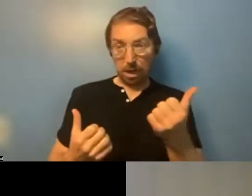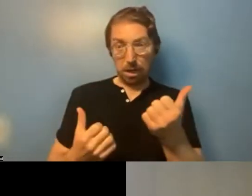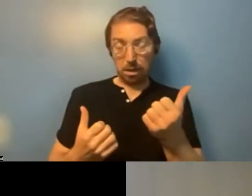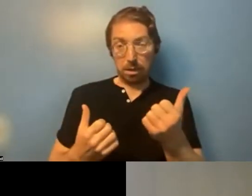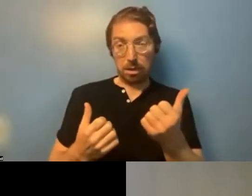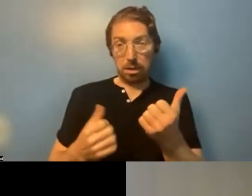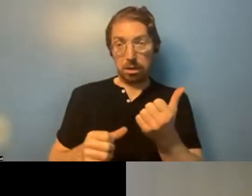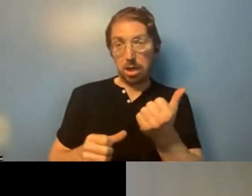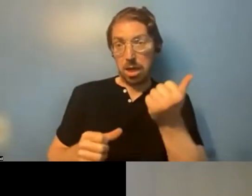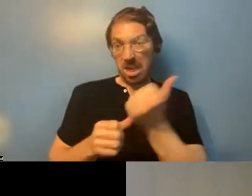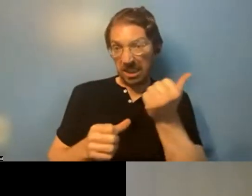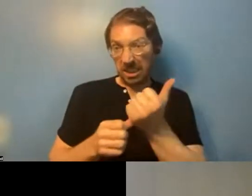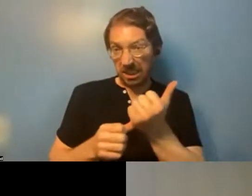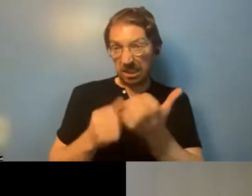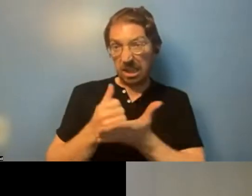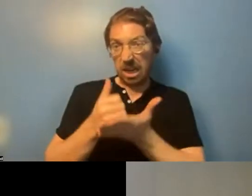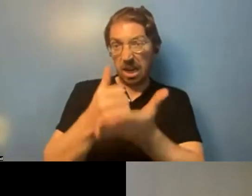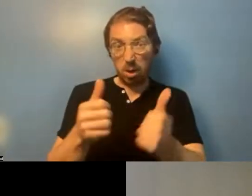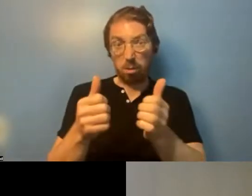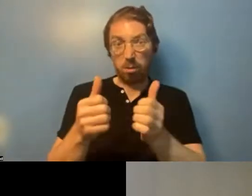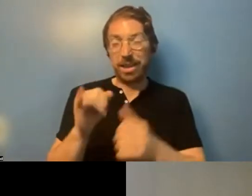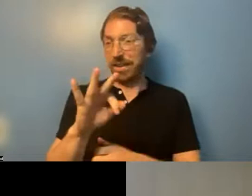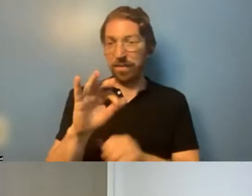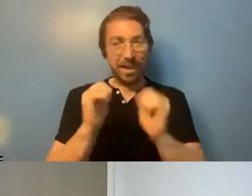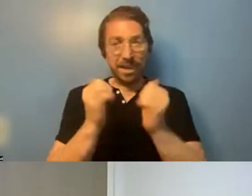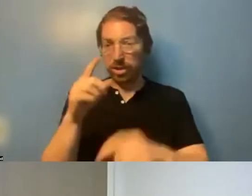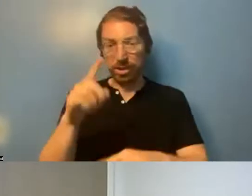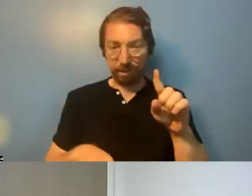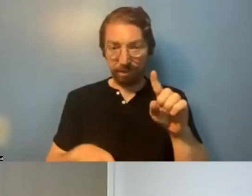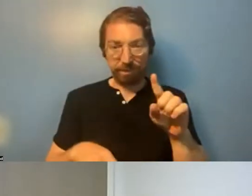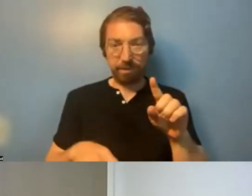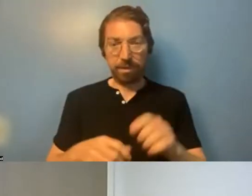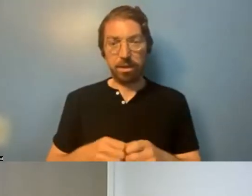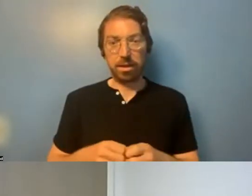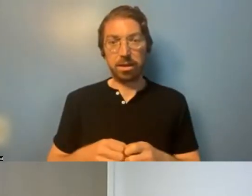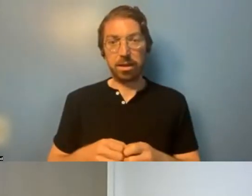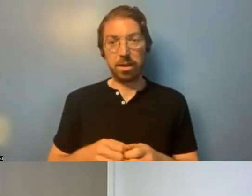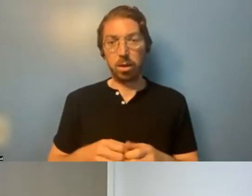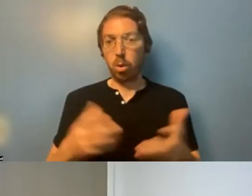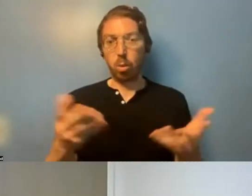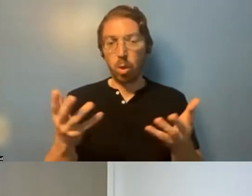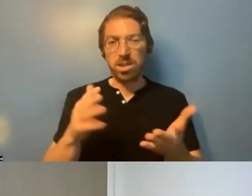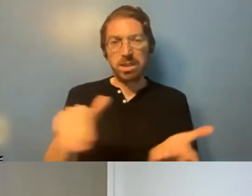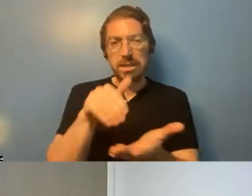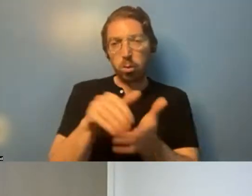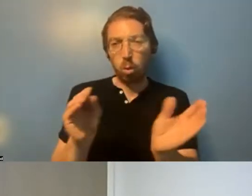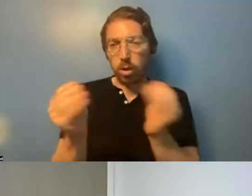not address it? What's like the central organization that addresses complaints or other issues, if there is one?